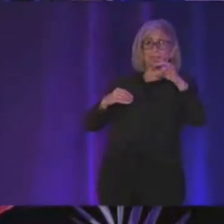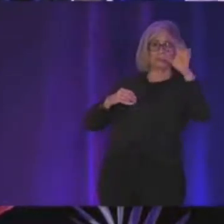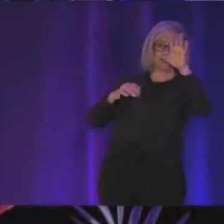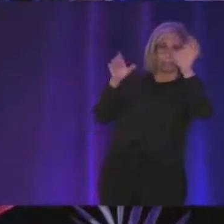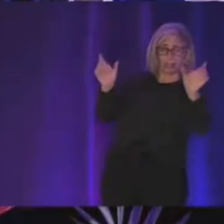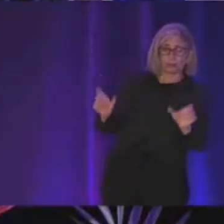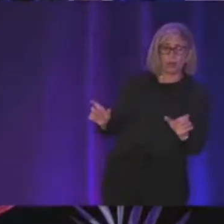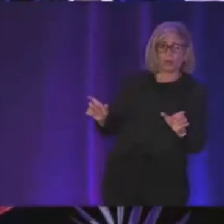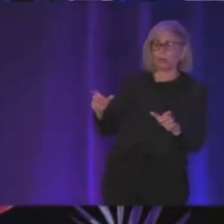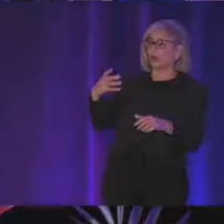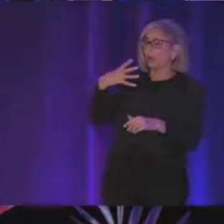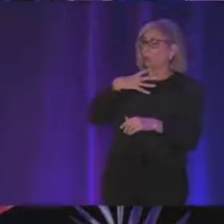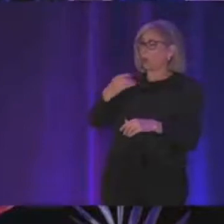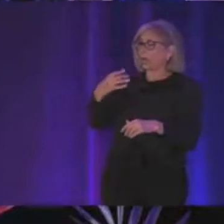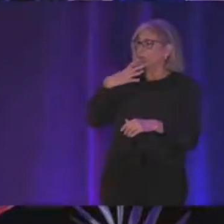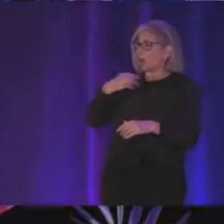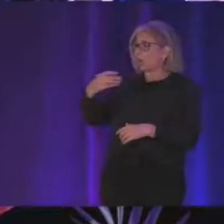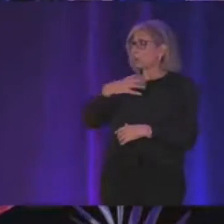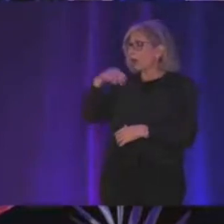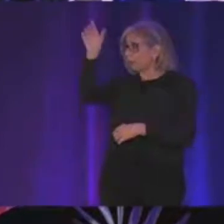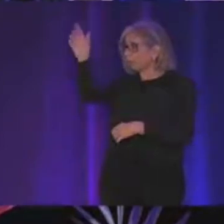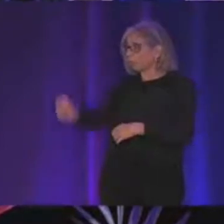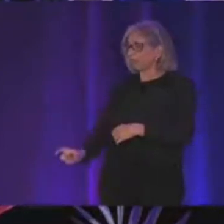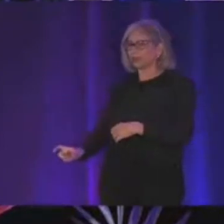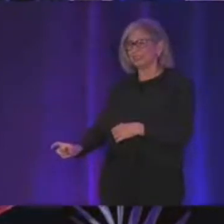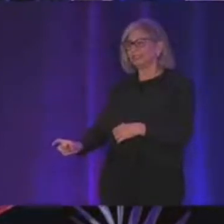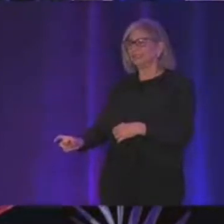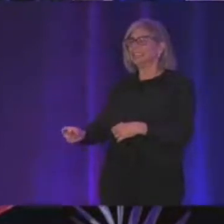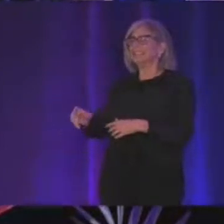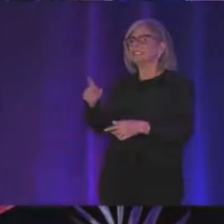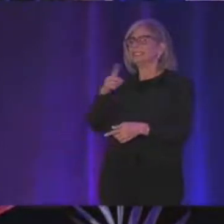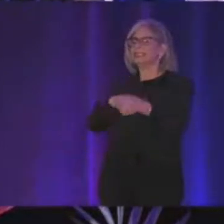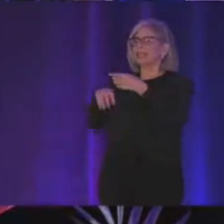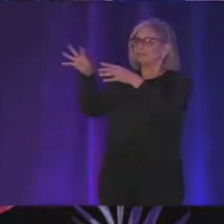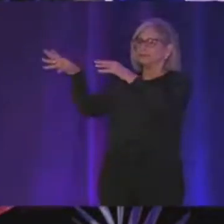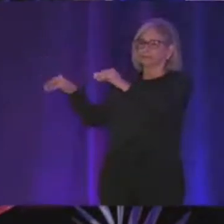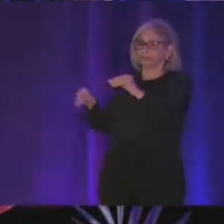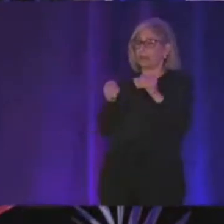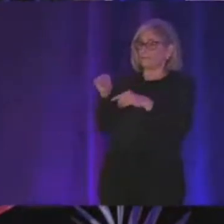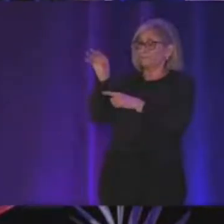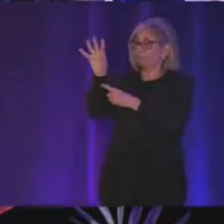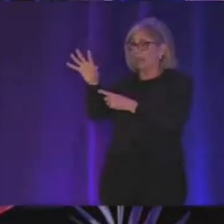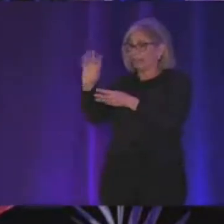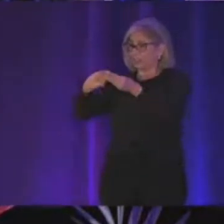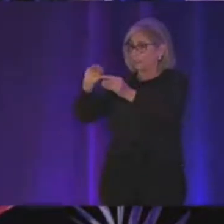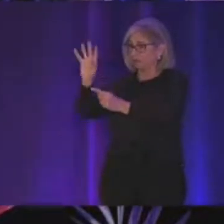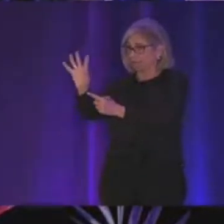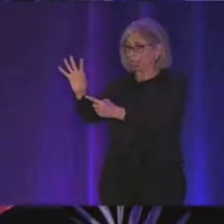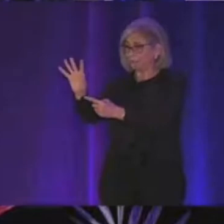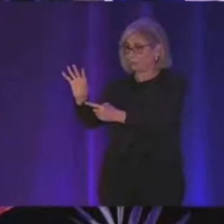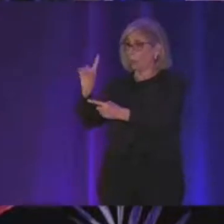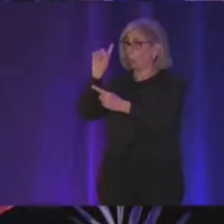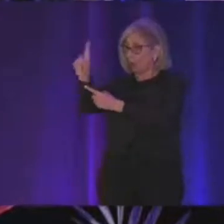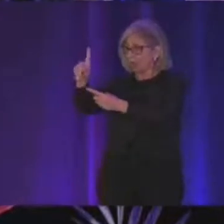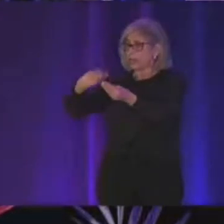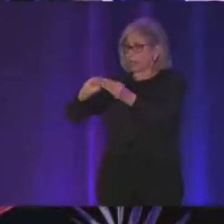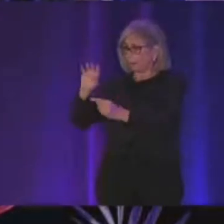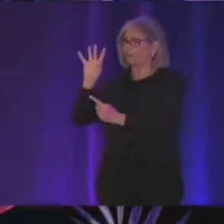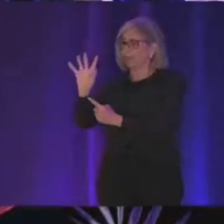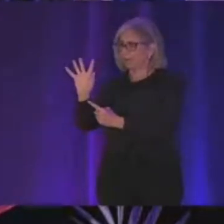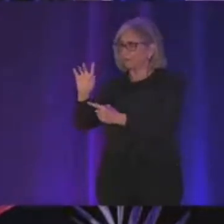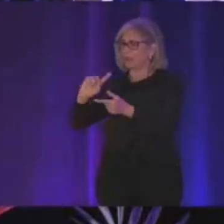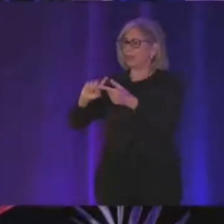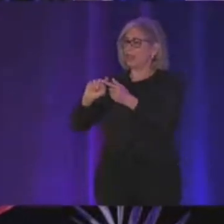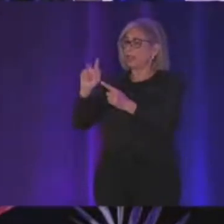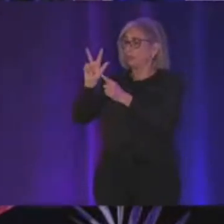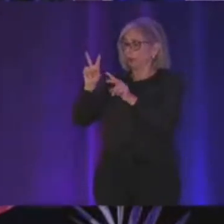uh white pixel white pixel white pixel what you can do is start encoding oh there's five the number five like one number and then like three